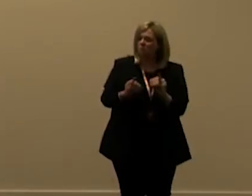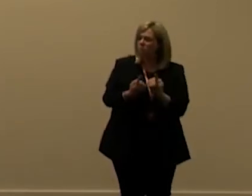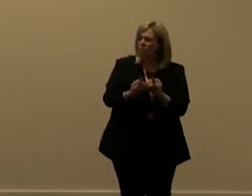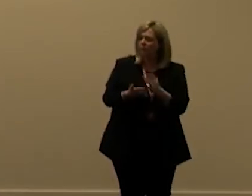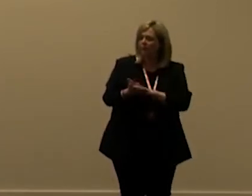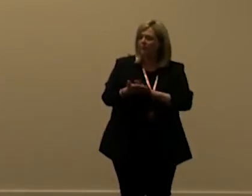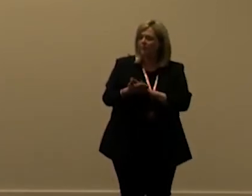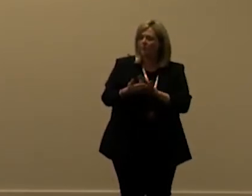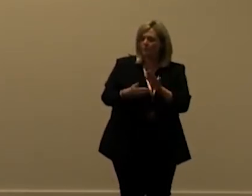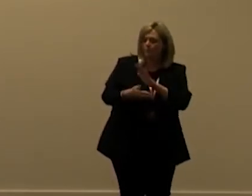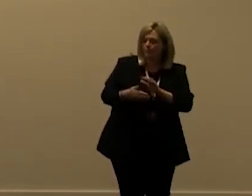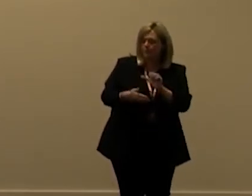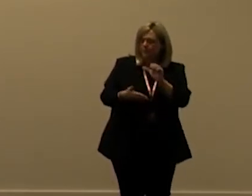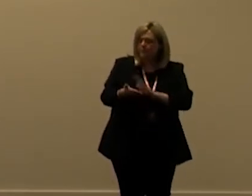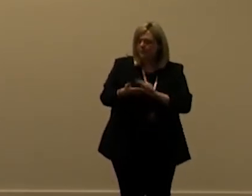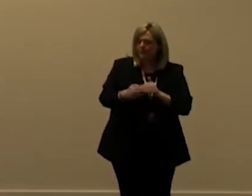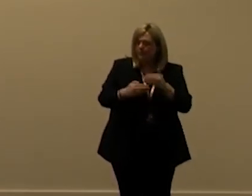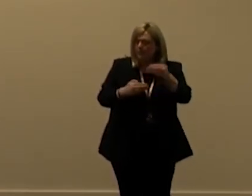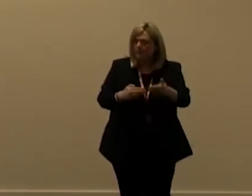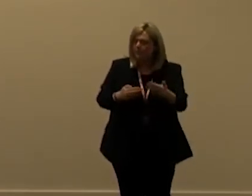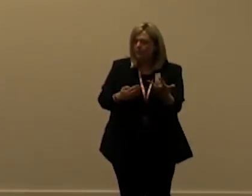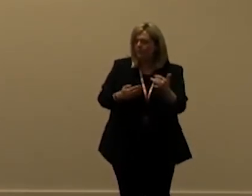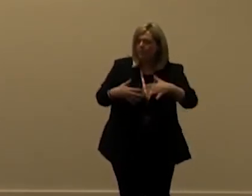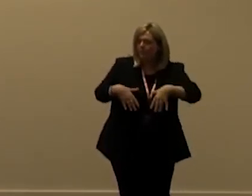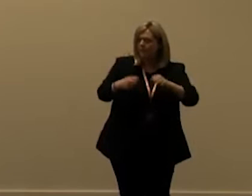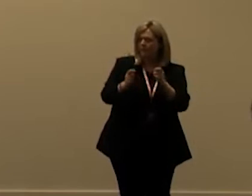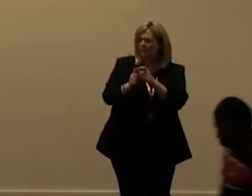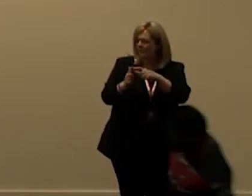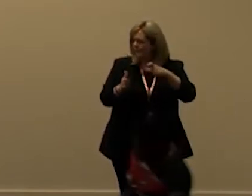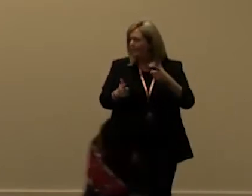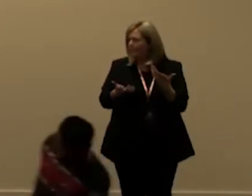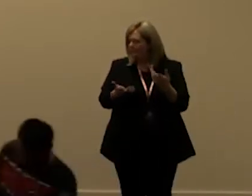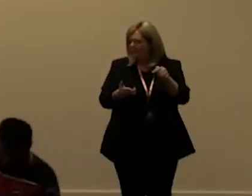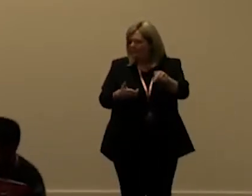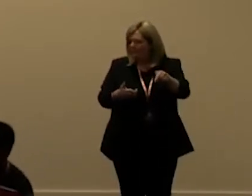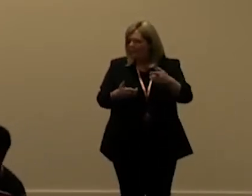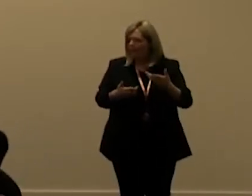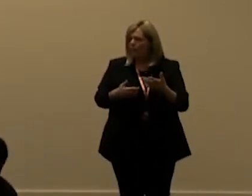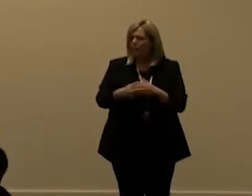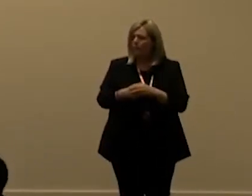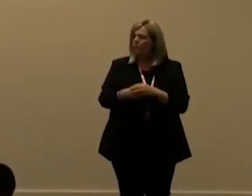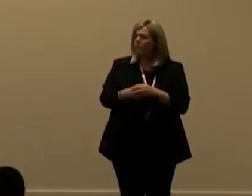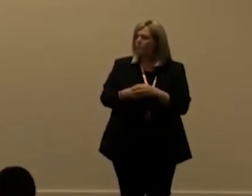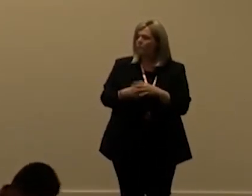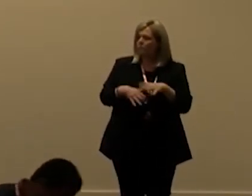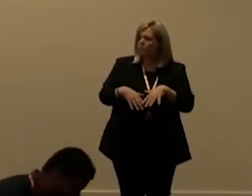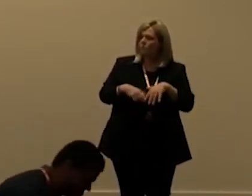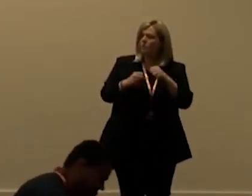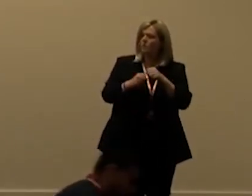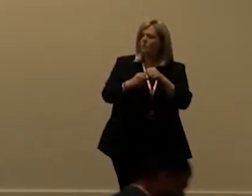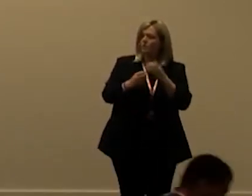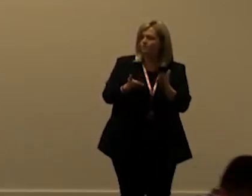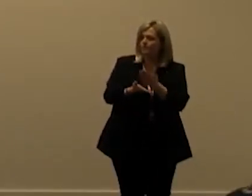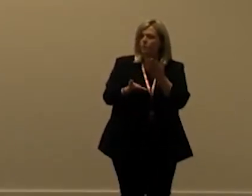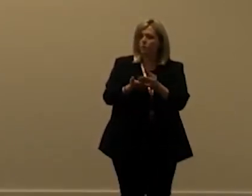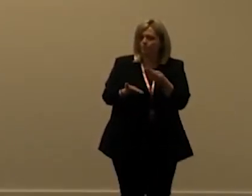that means that in about six months in the beginning of december i would say um they will start enforcing the